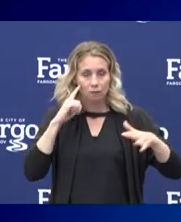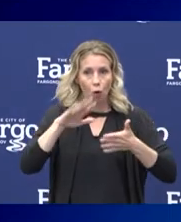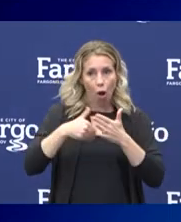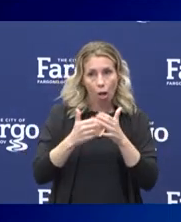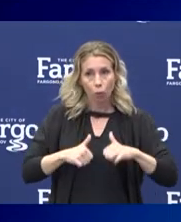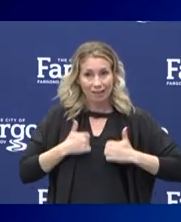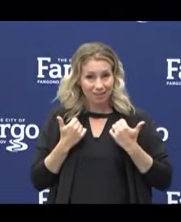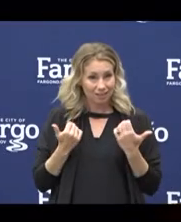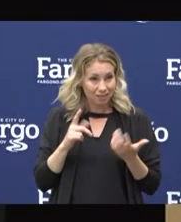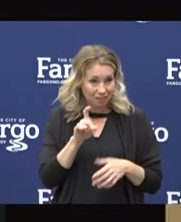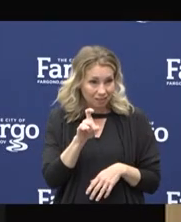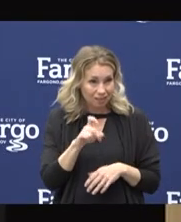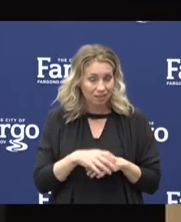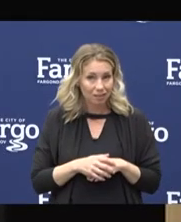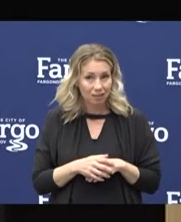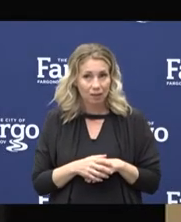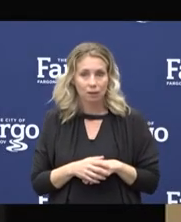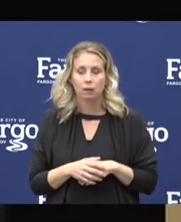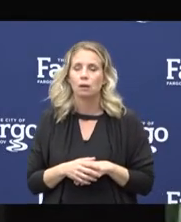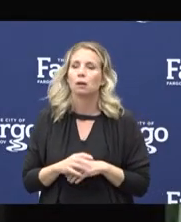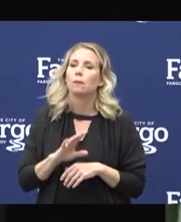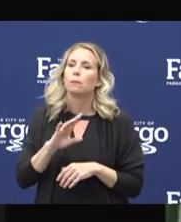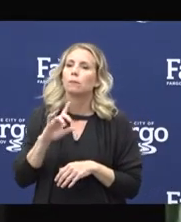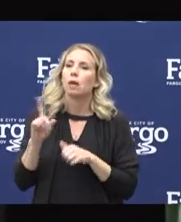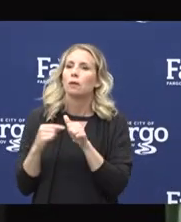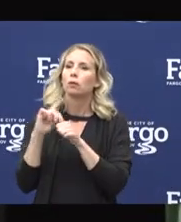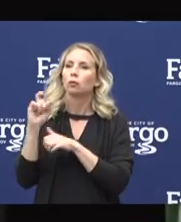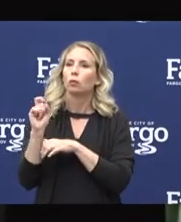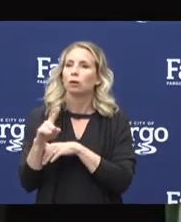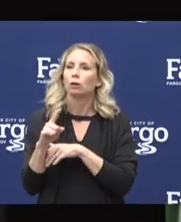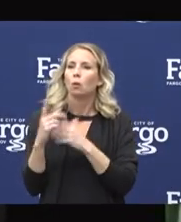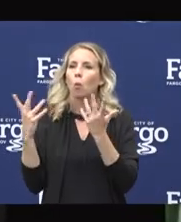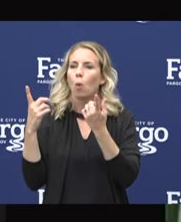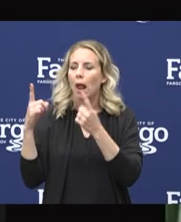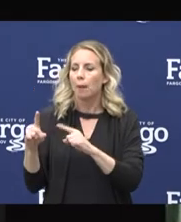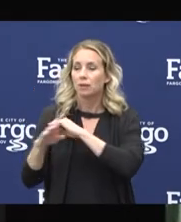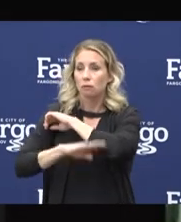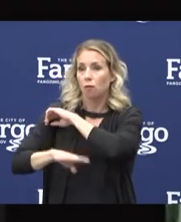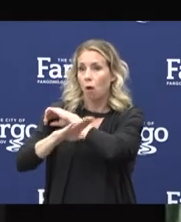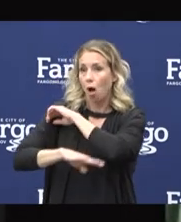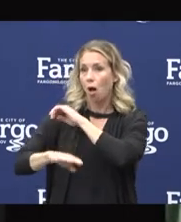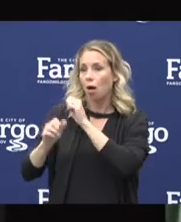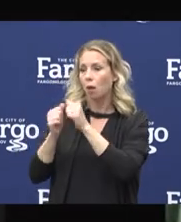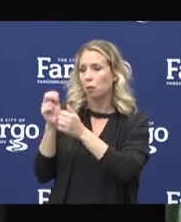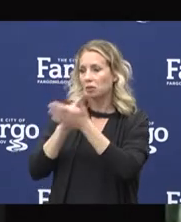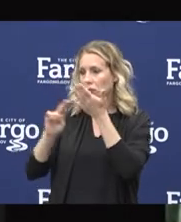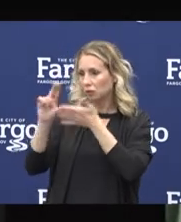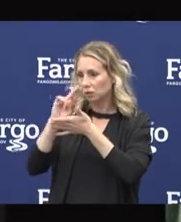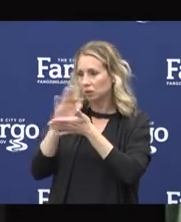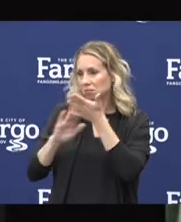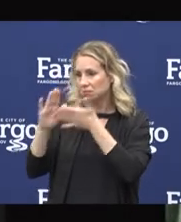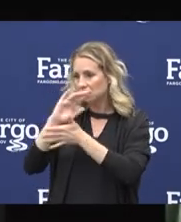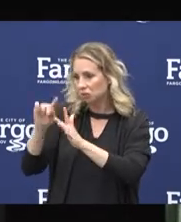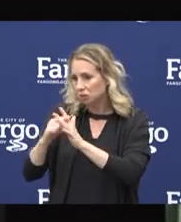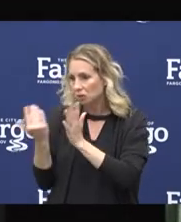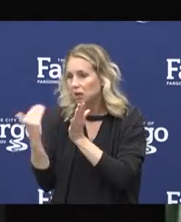So I'll address the first question about what's going to happen in the fall with universities starting again.